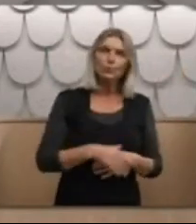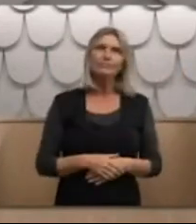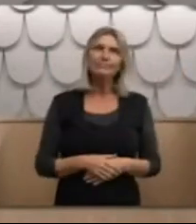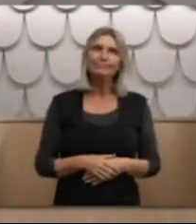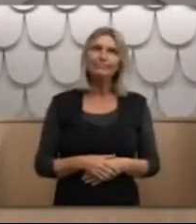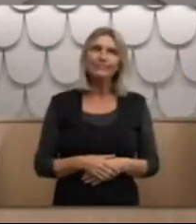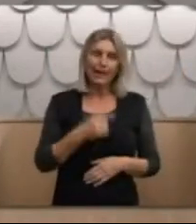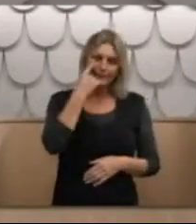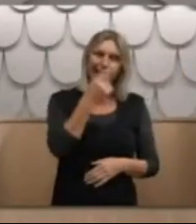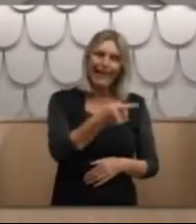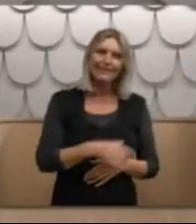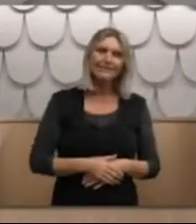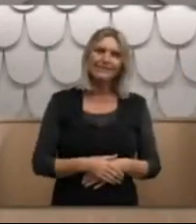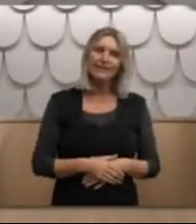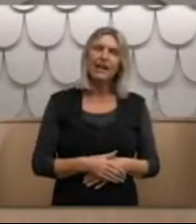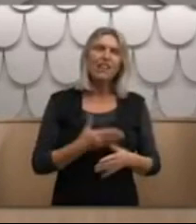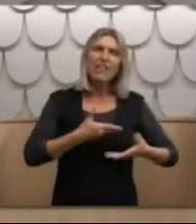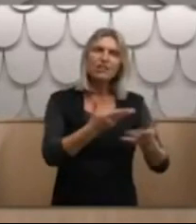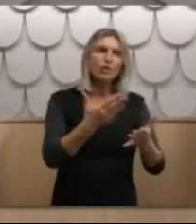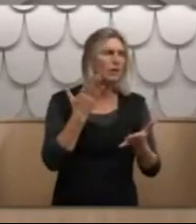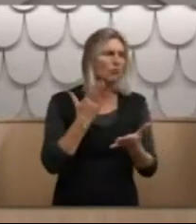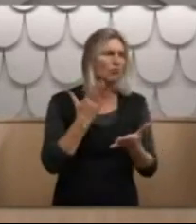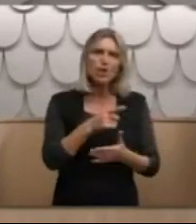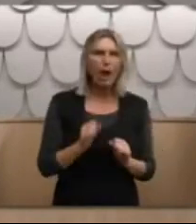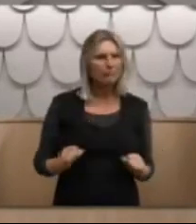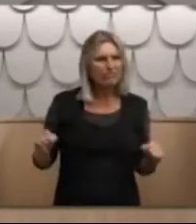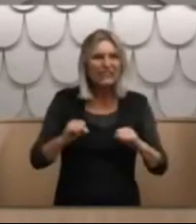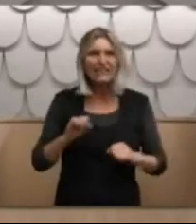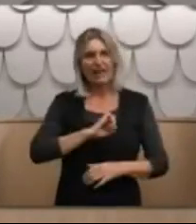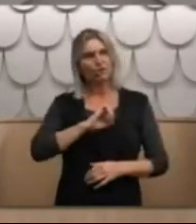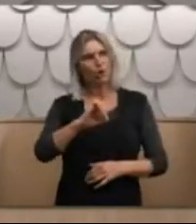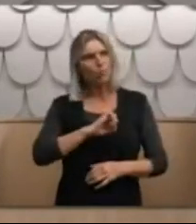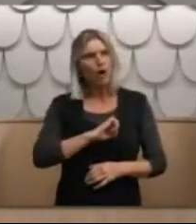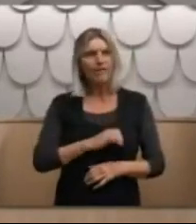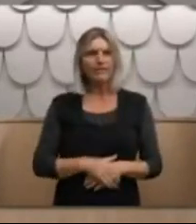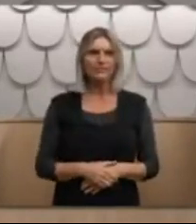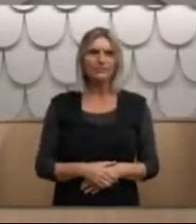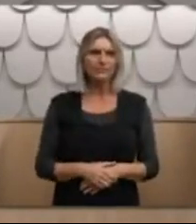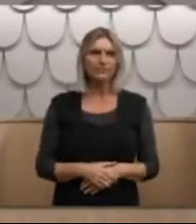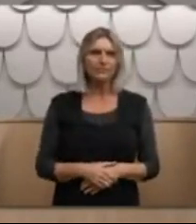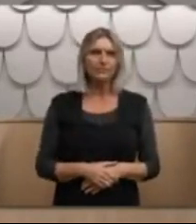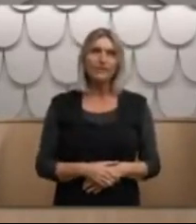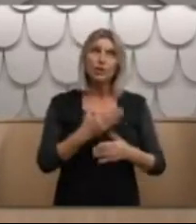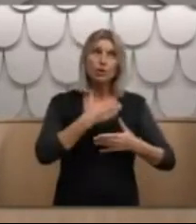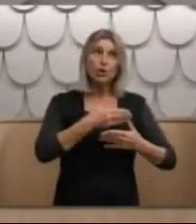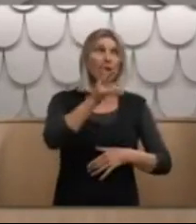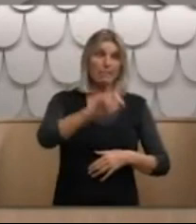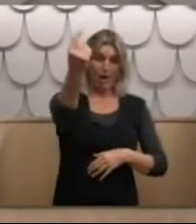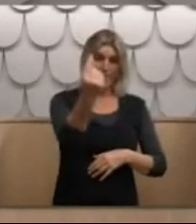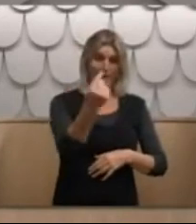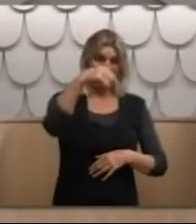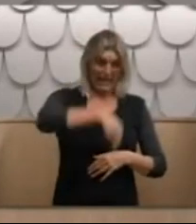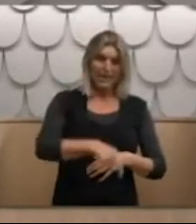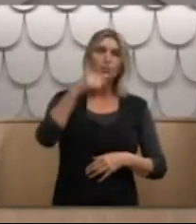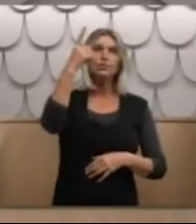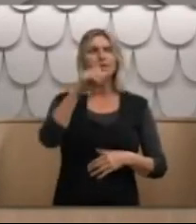real resilience and courage. And again, demonstrated by coming here today. So, our